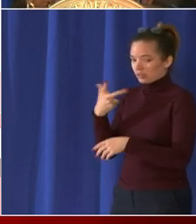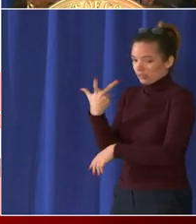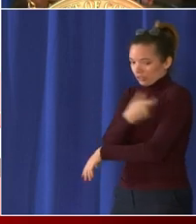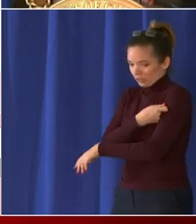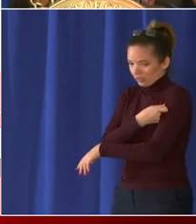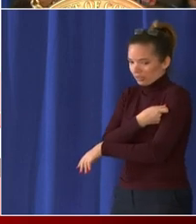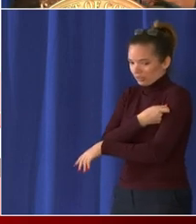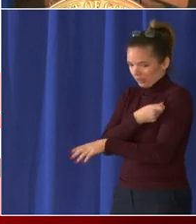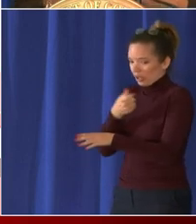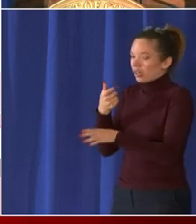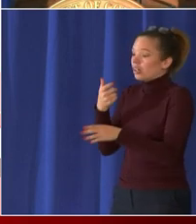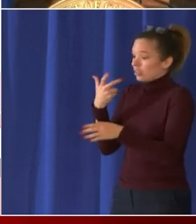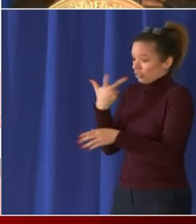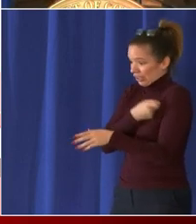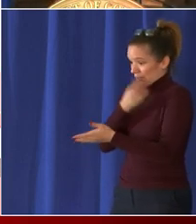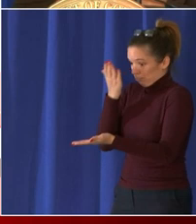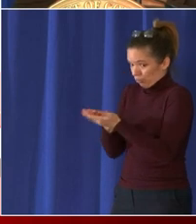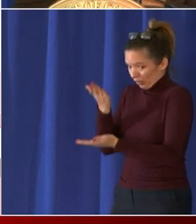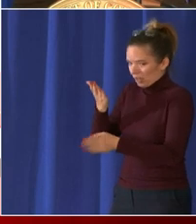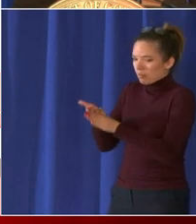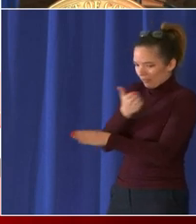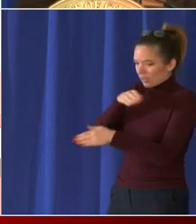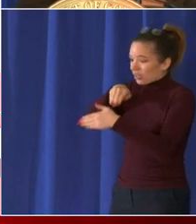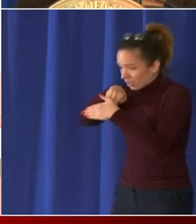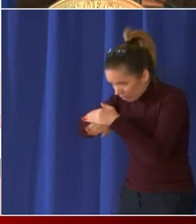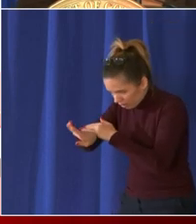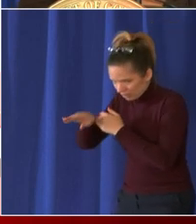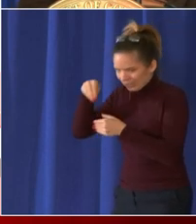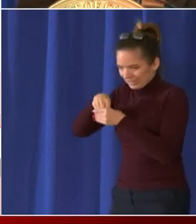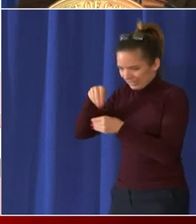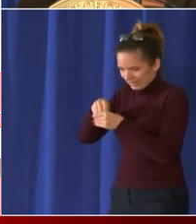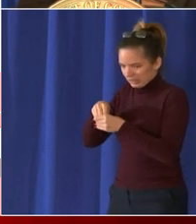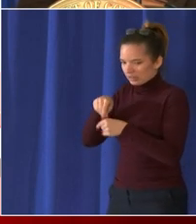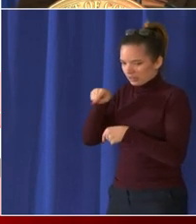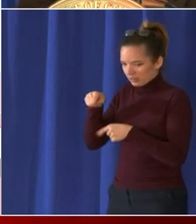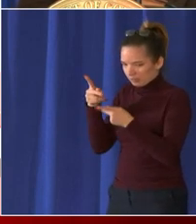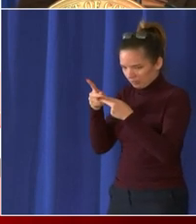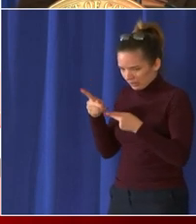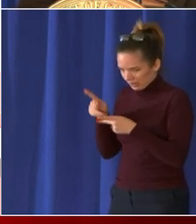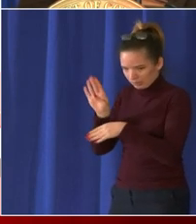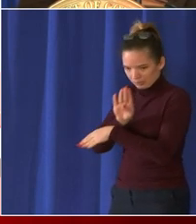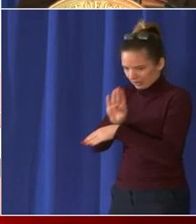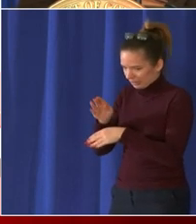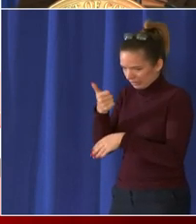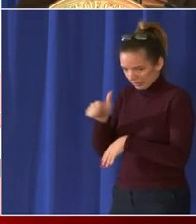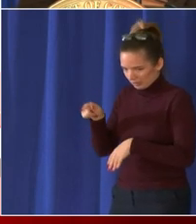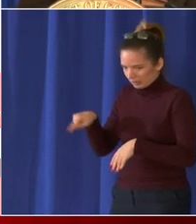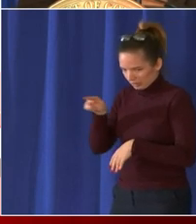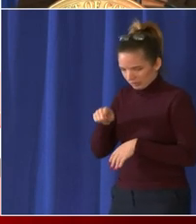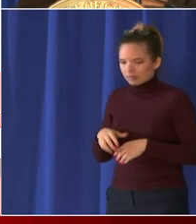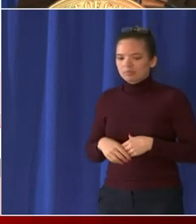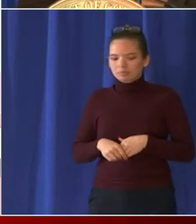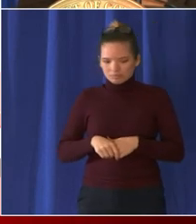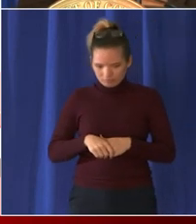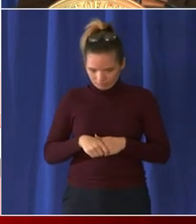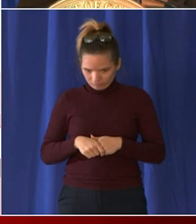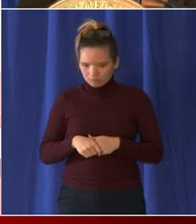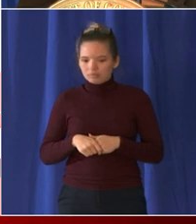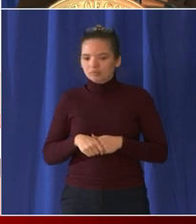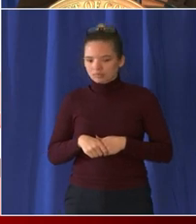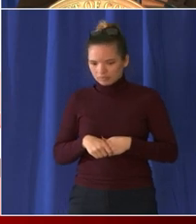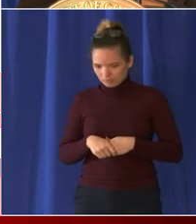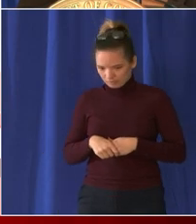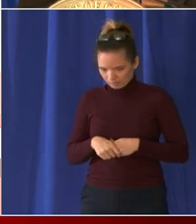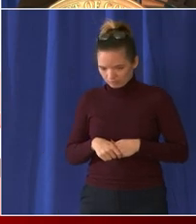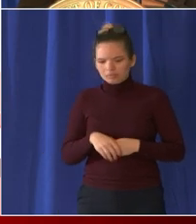so if they're coming into a lobby i'll have to look back on what it says exactly so it's crystal clear okay and then with the religious exemption